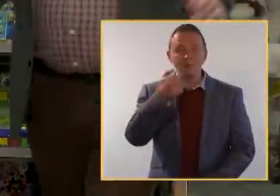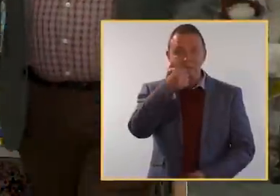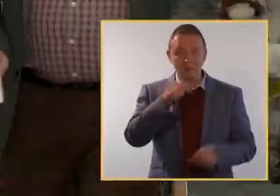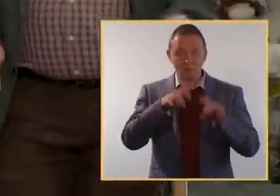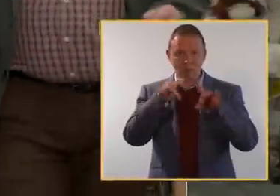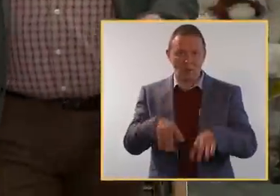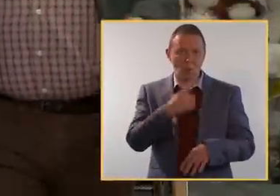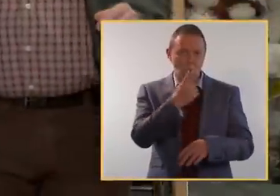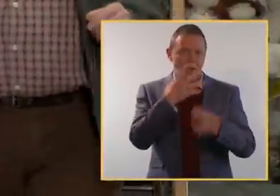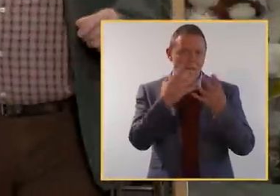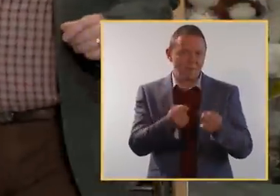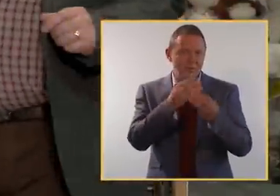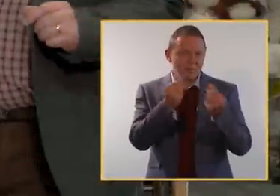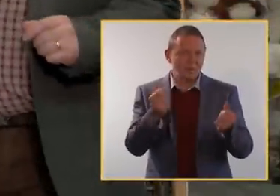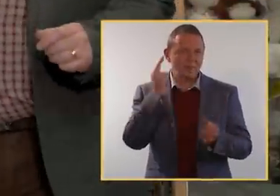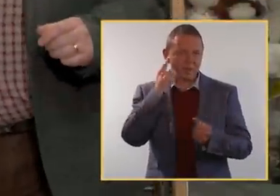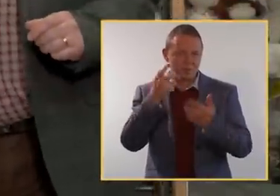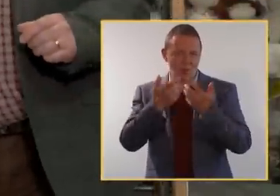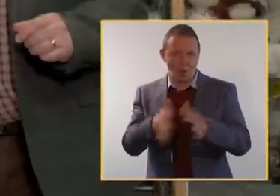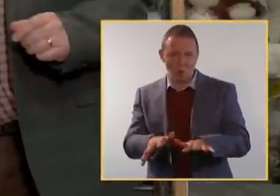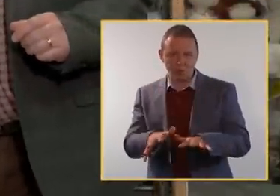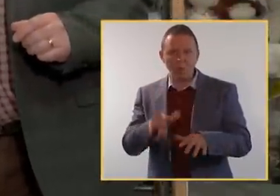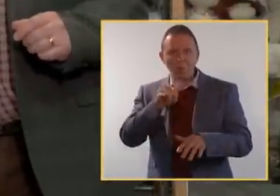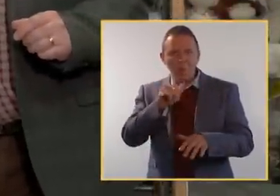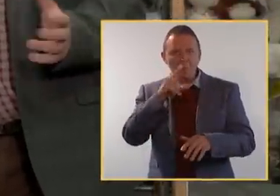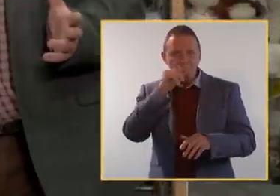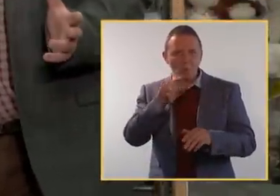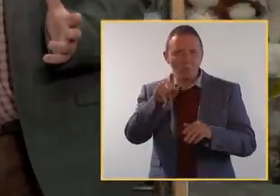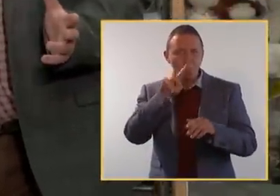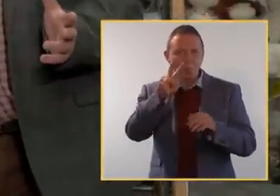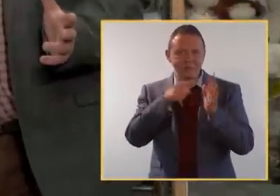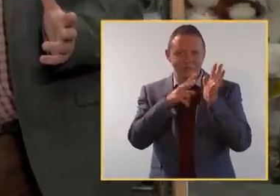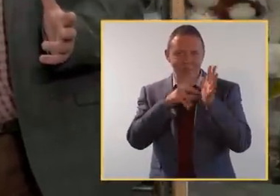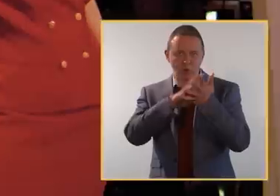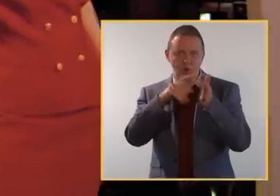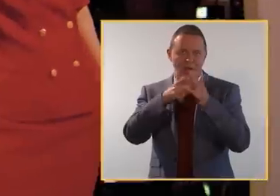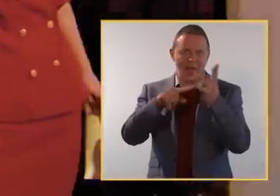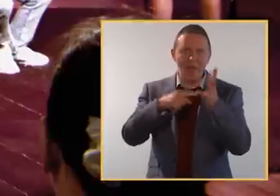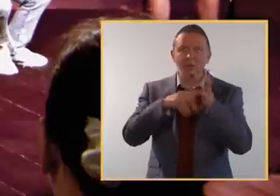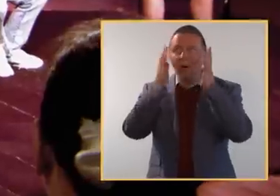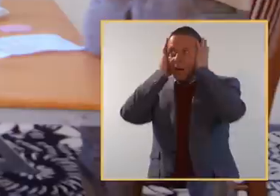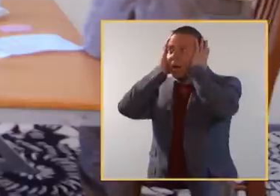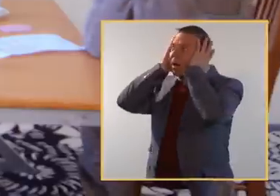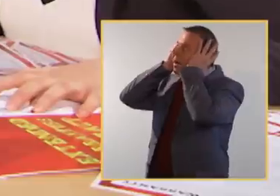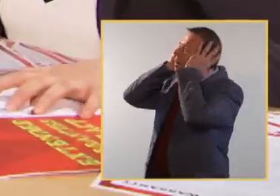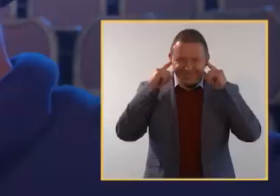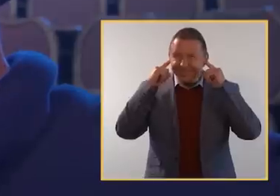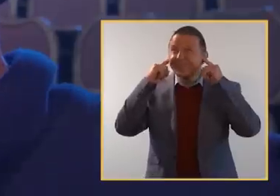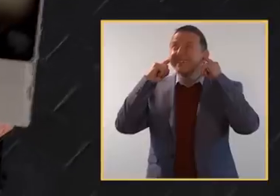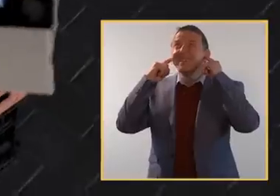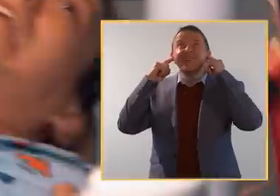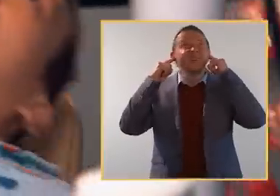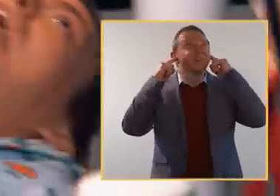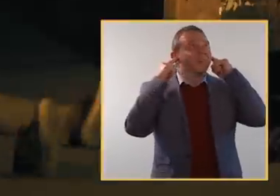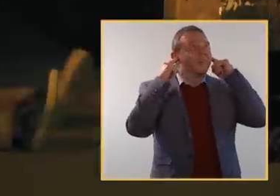One in six Australians experienced some form of hearing loss. Possibly from watching the checkout. Skanky HAAA! AAAAAAAA!